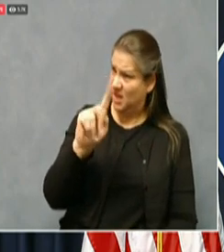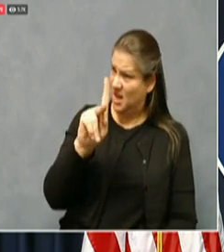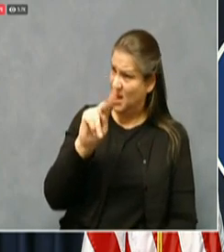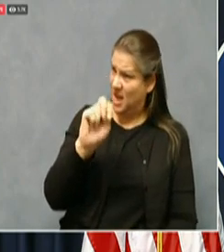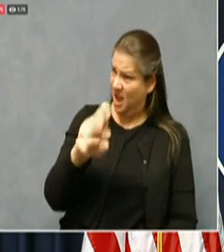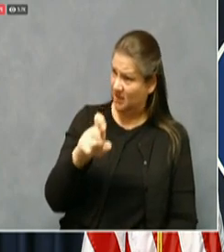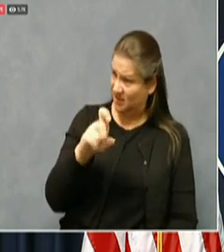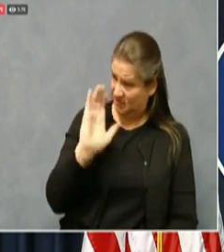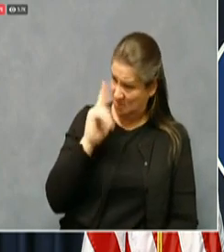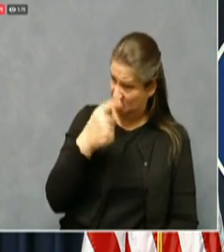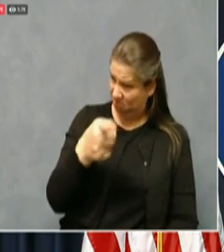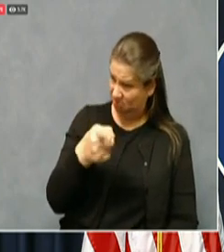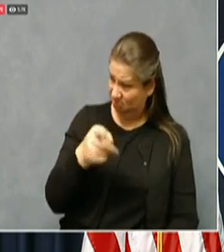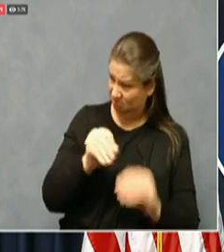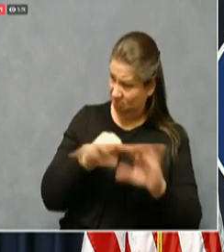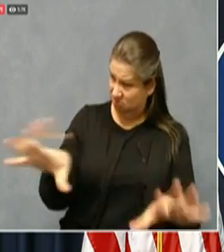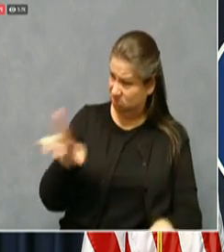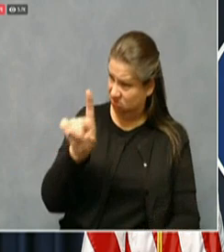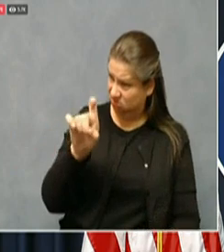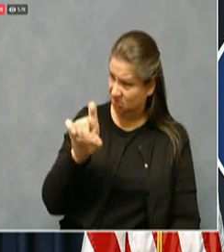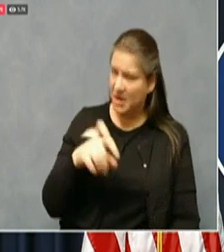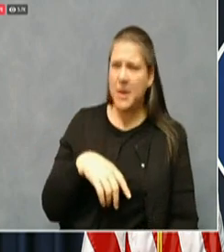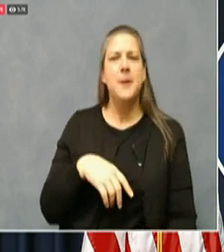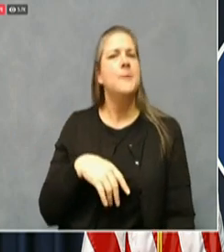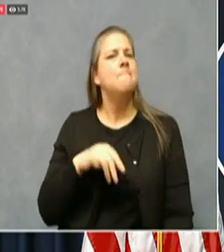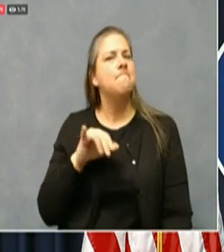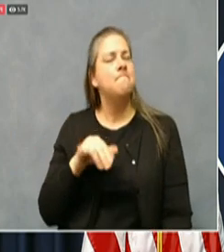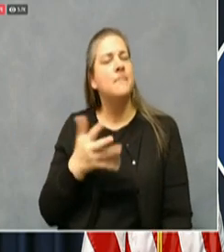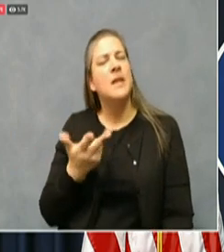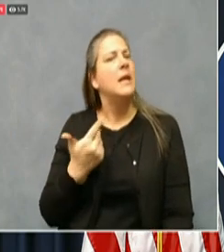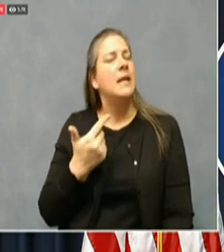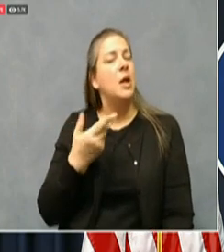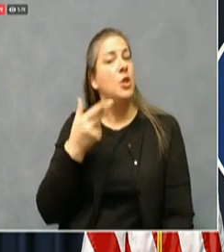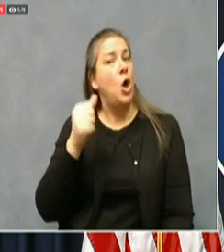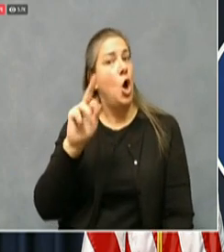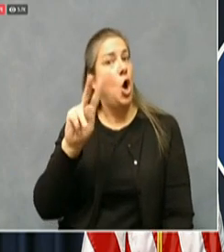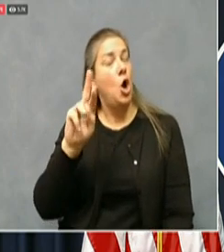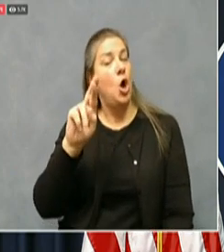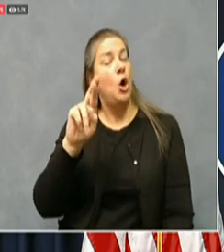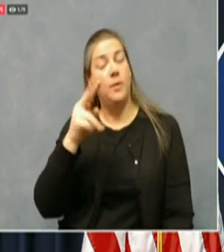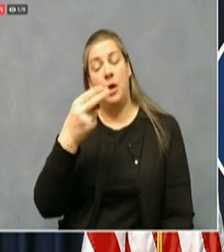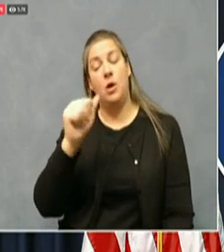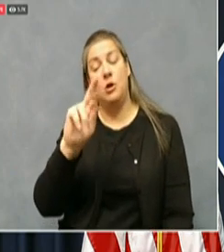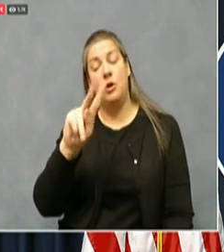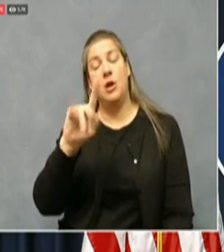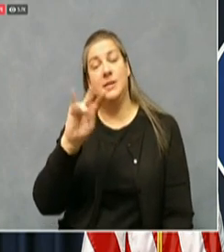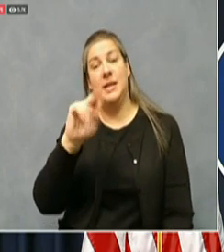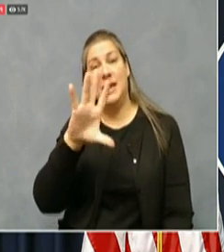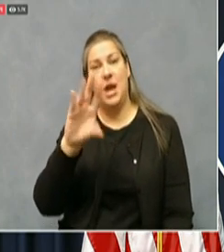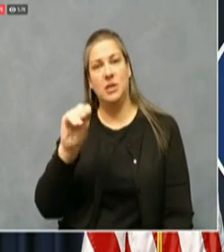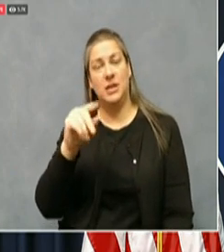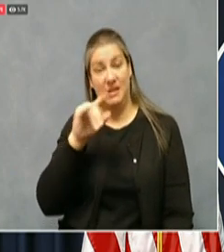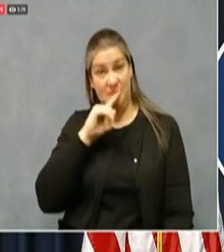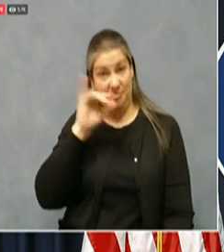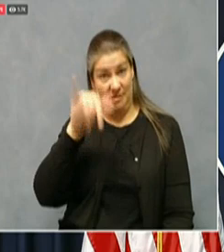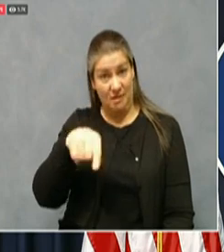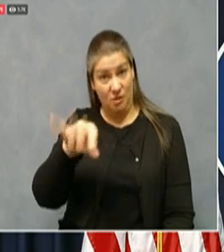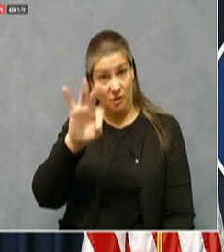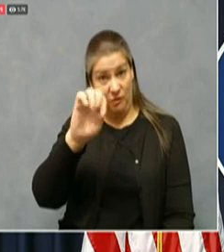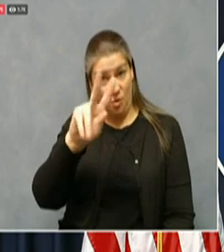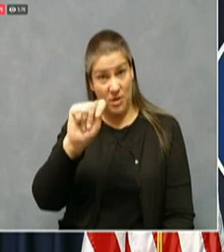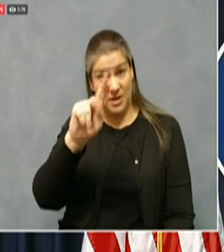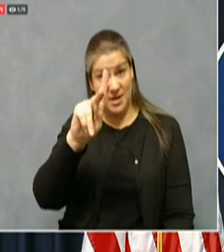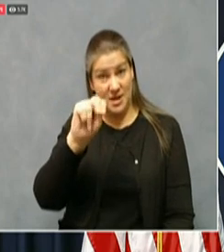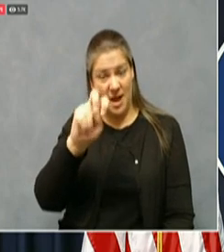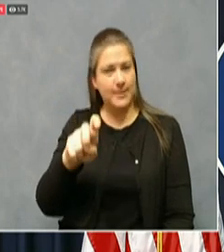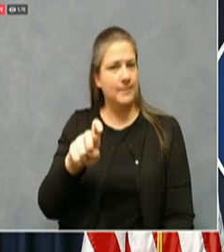Uh, we'll have to get back to you on the Hardin County and whether that's Fort Knox, but we've seen significant spread at different times